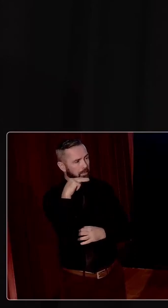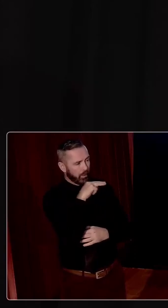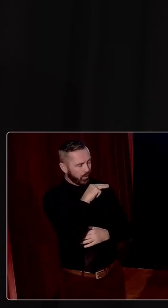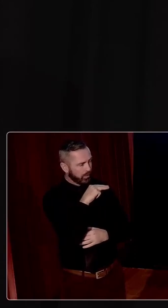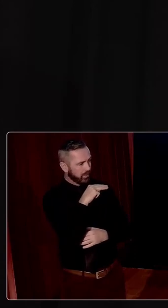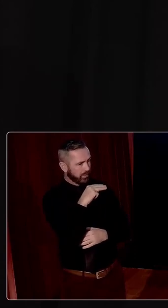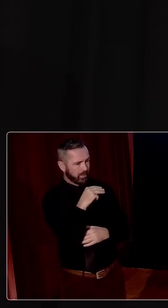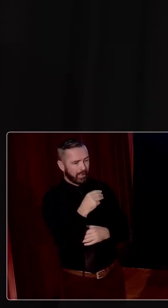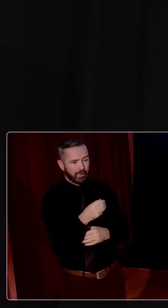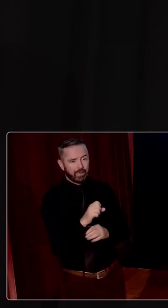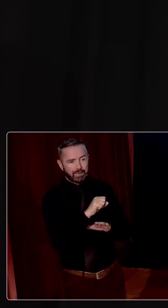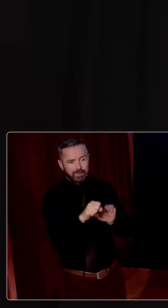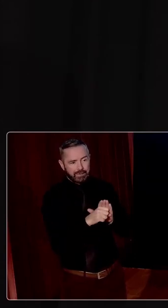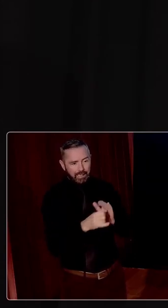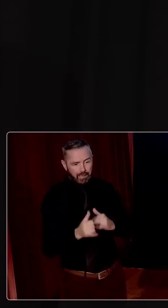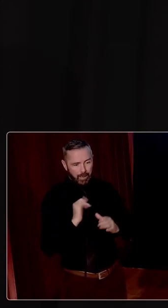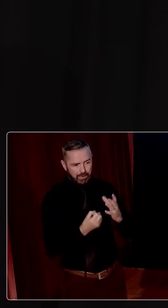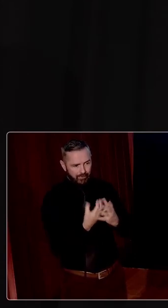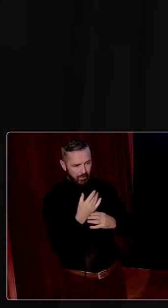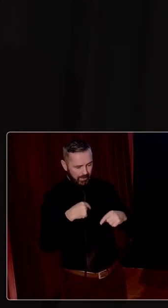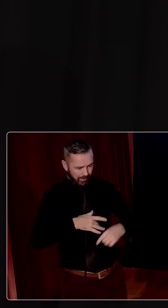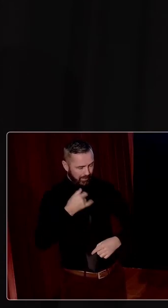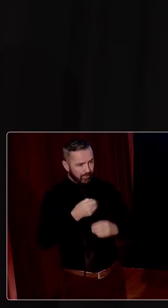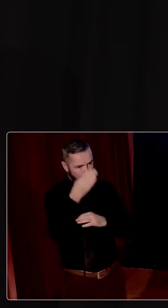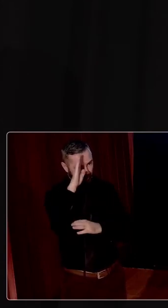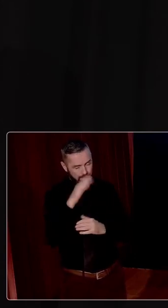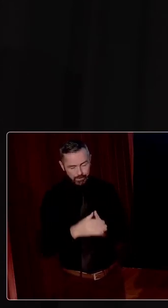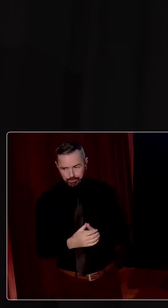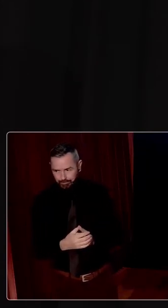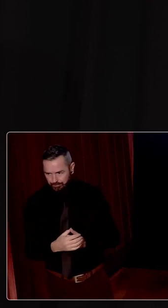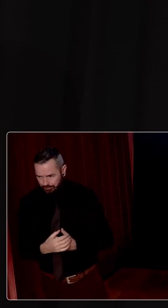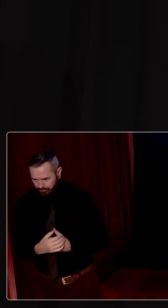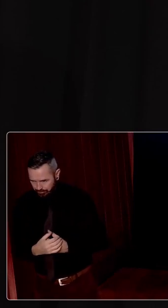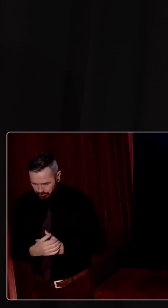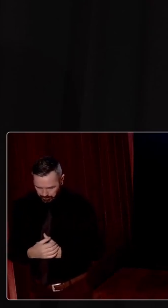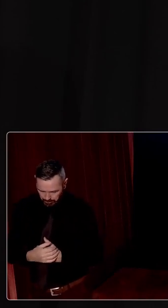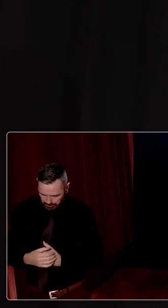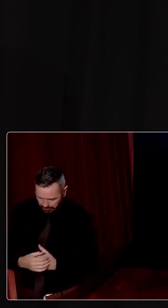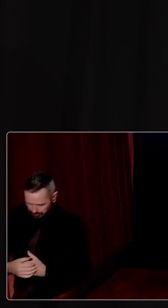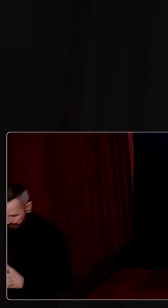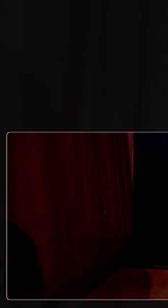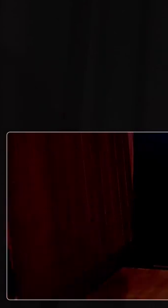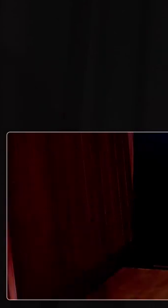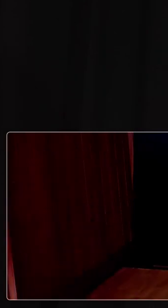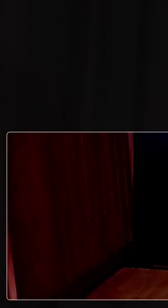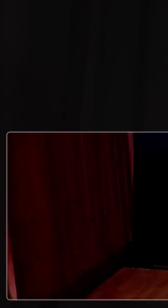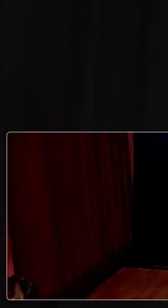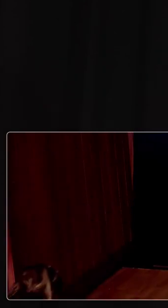state capacity development in this country. But why is it when it comes to the service state,